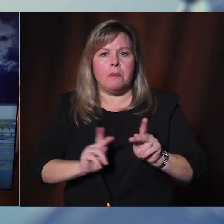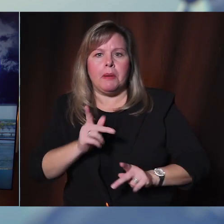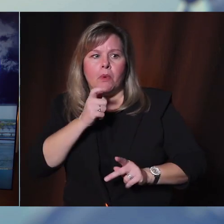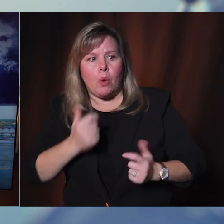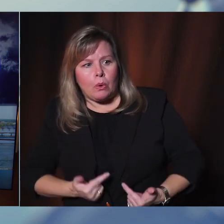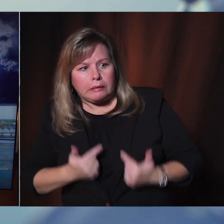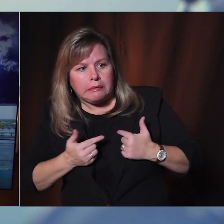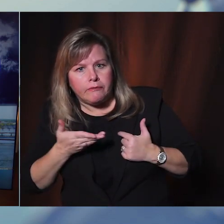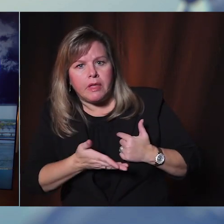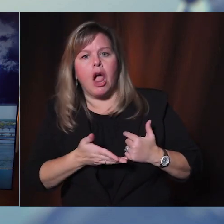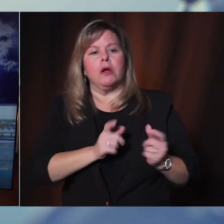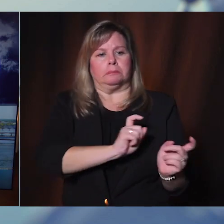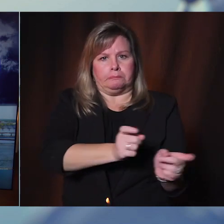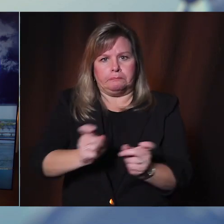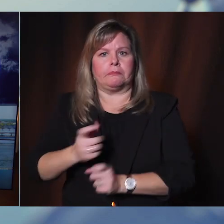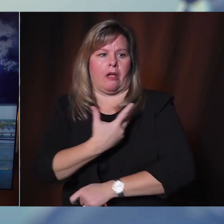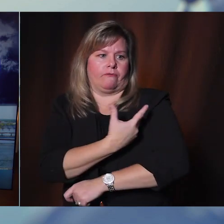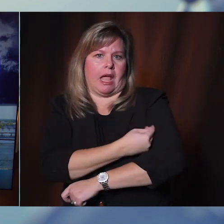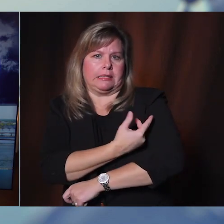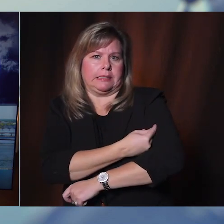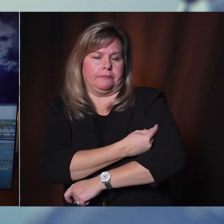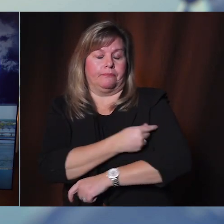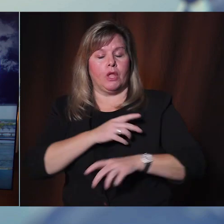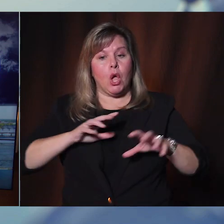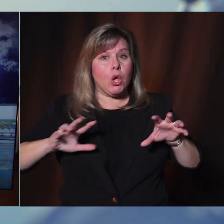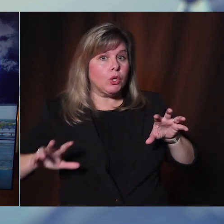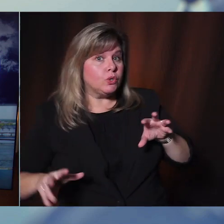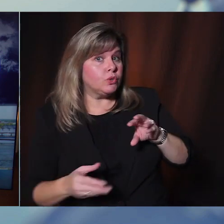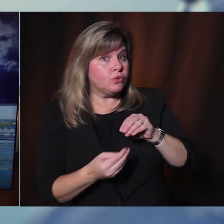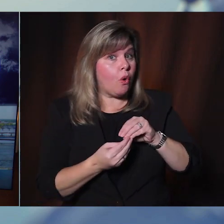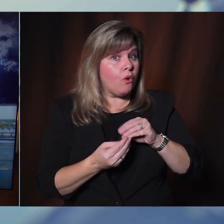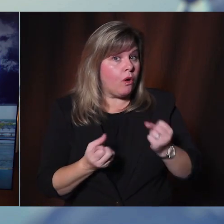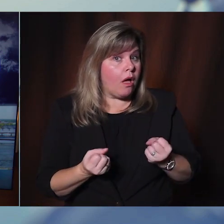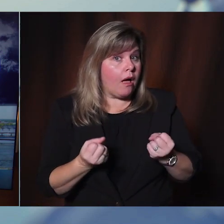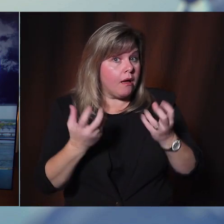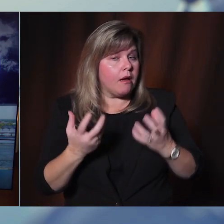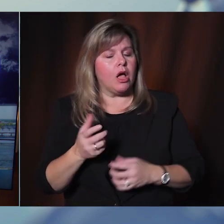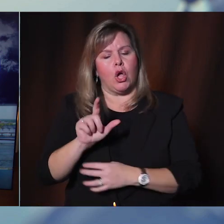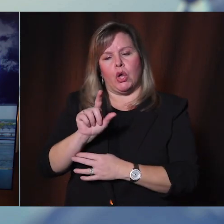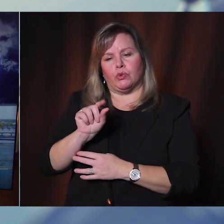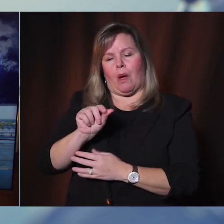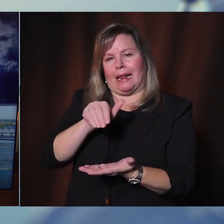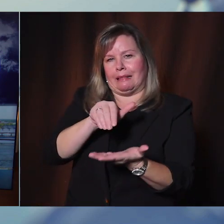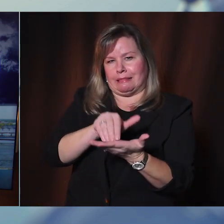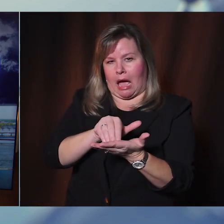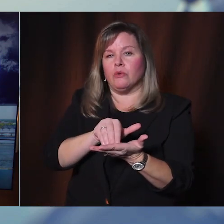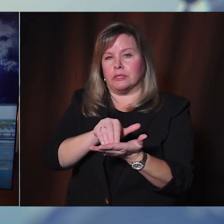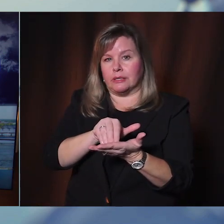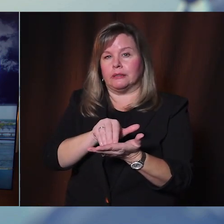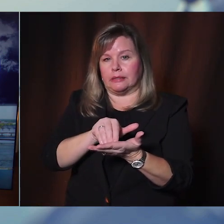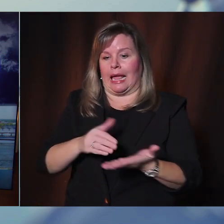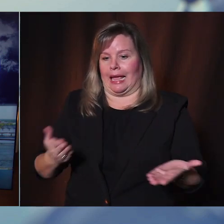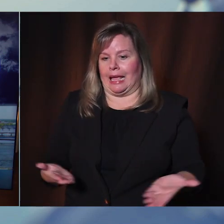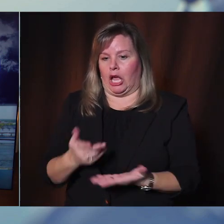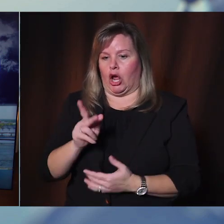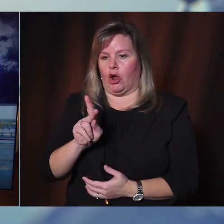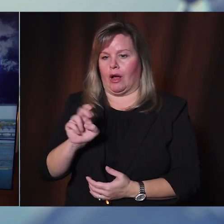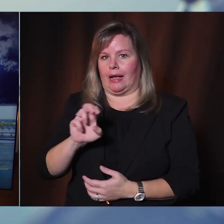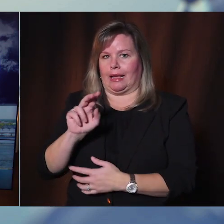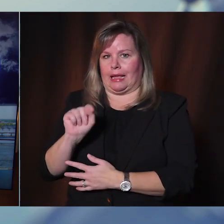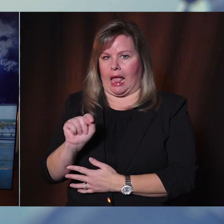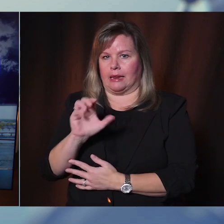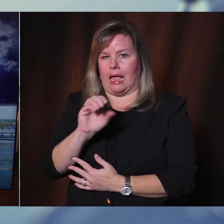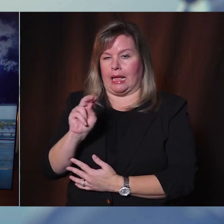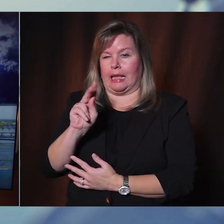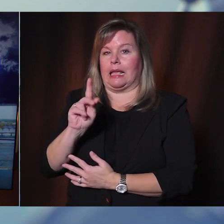centers. In total, approximately 20,000 doses of vaccine have been administered in Kent County to